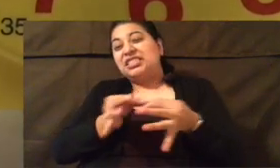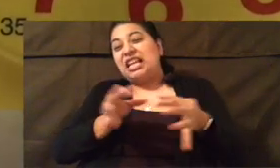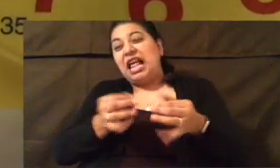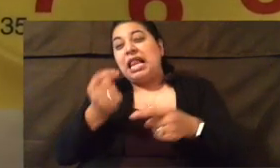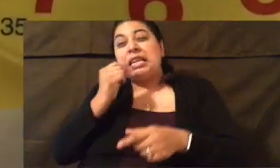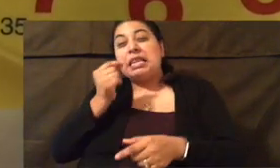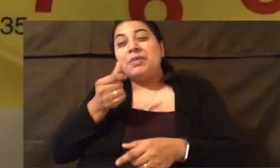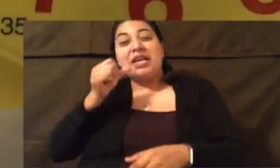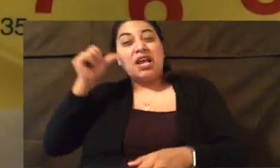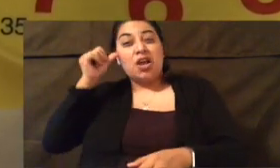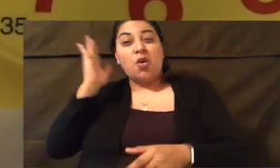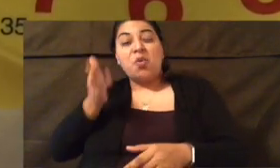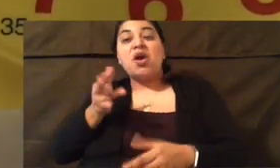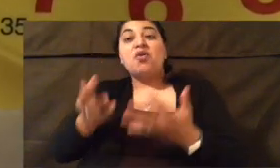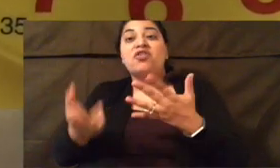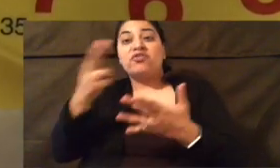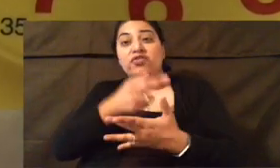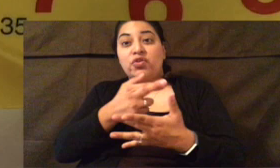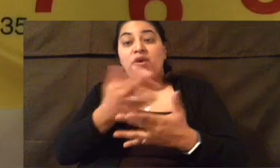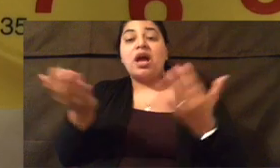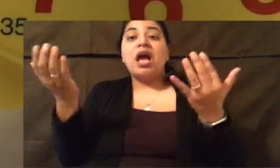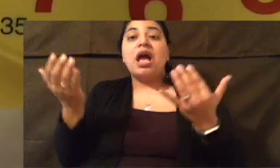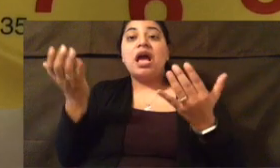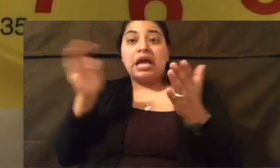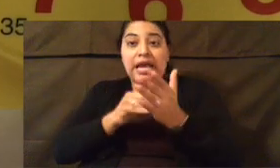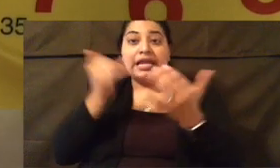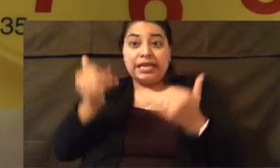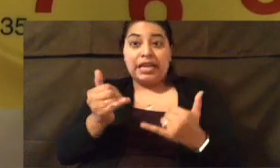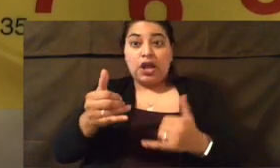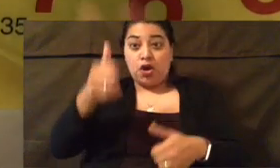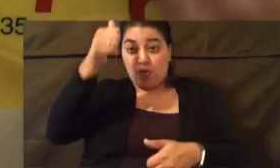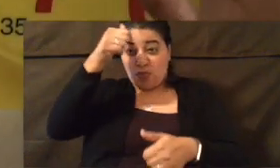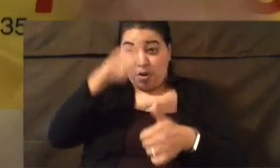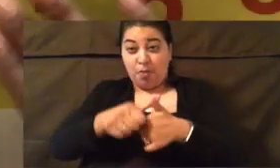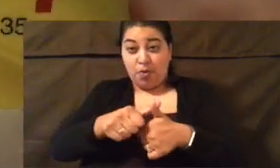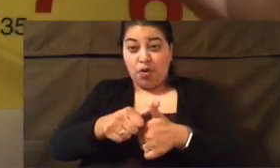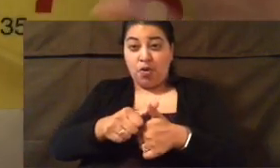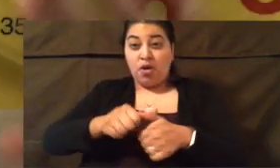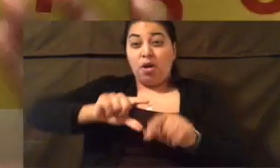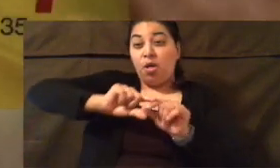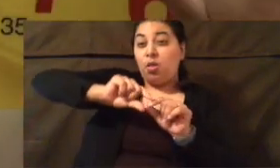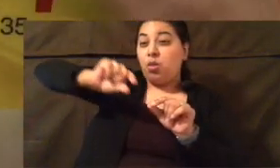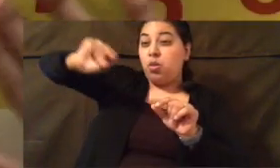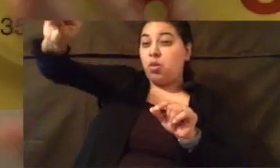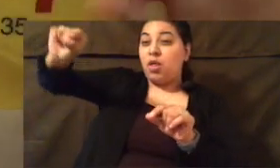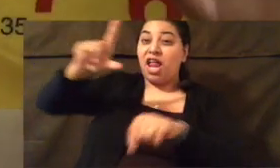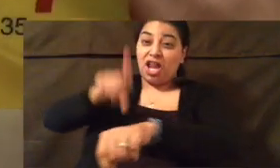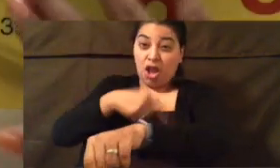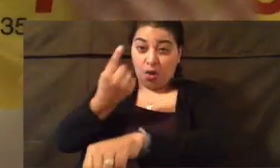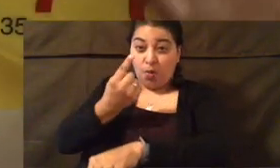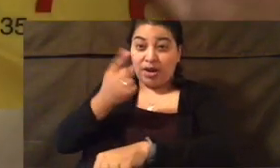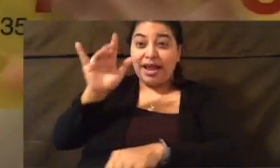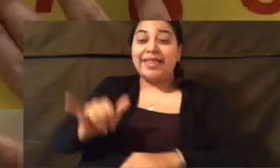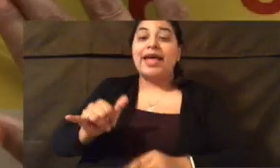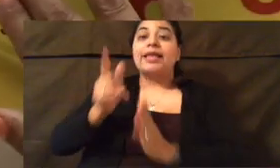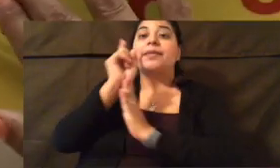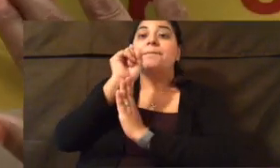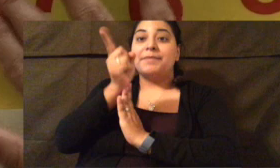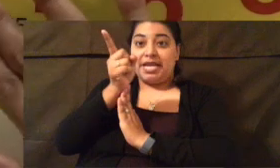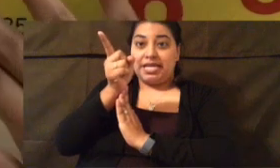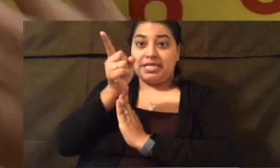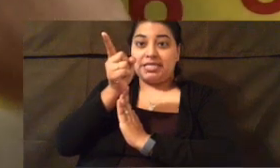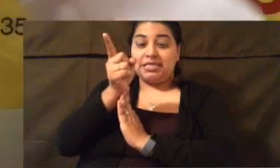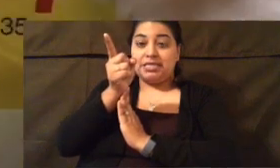but we're going to go over it again today. Remember, your long hand or minute hand is here,